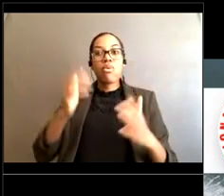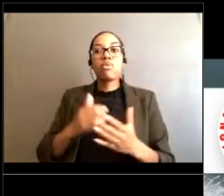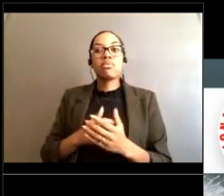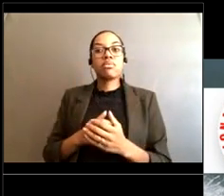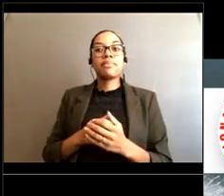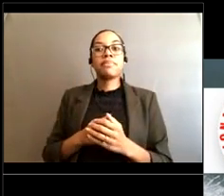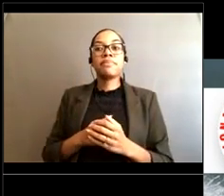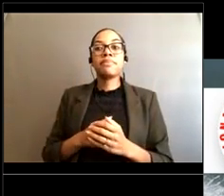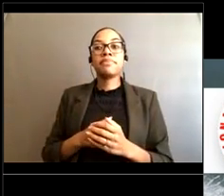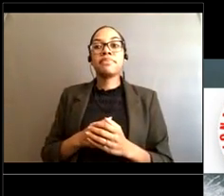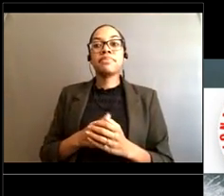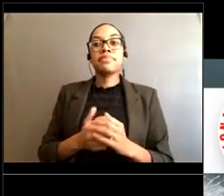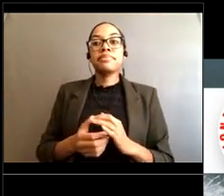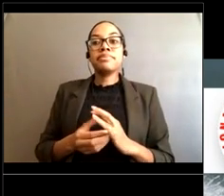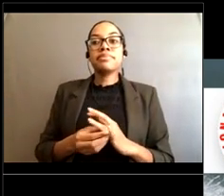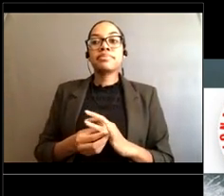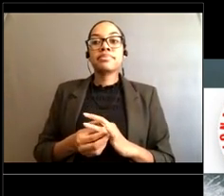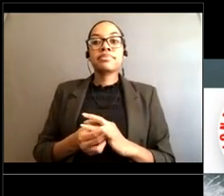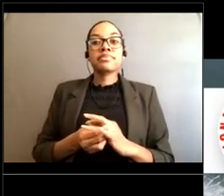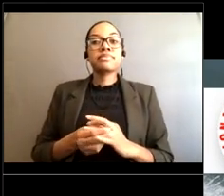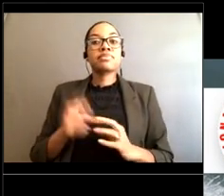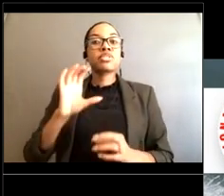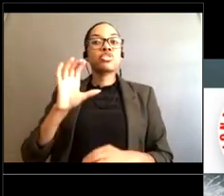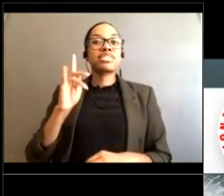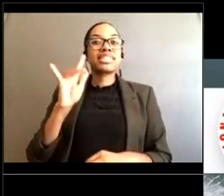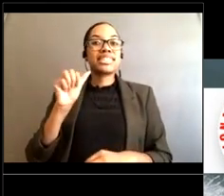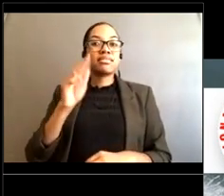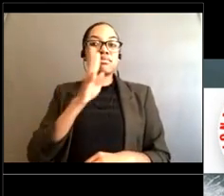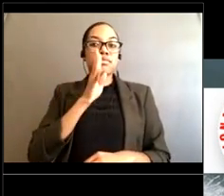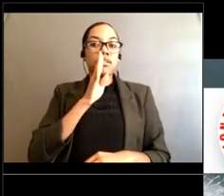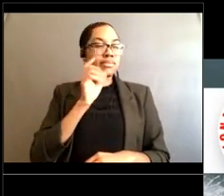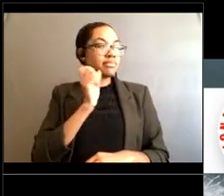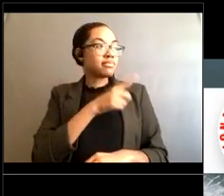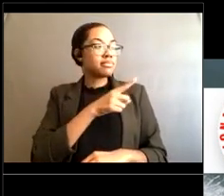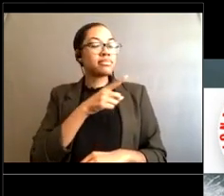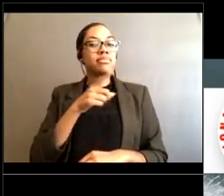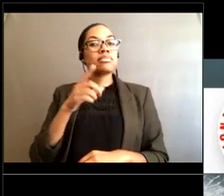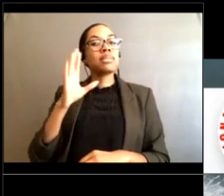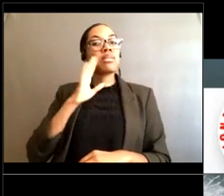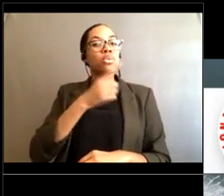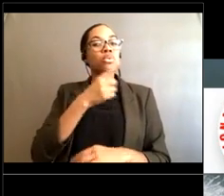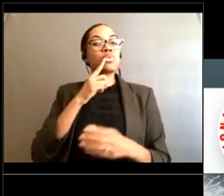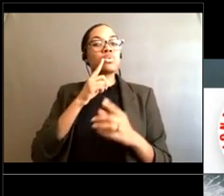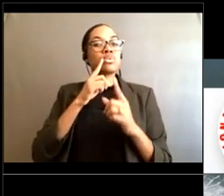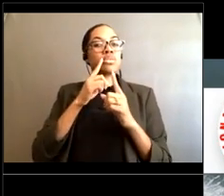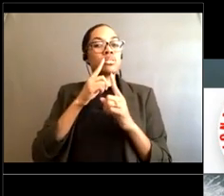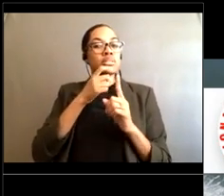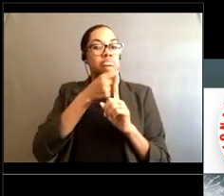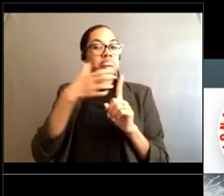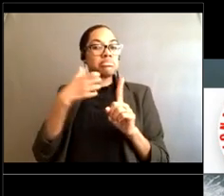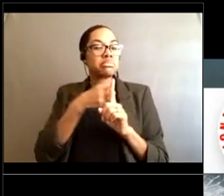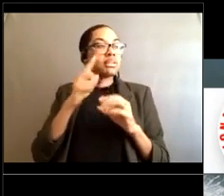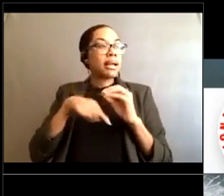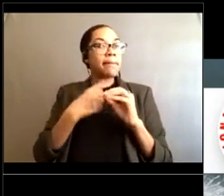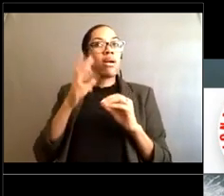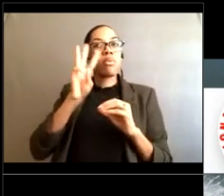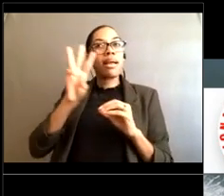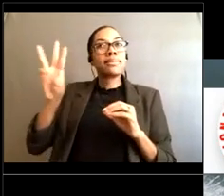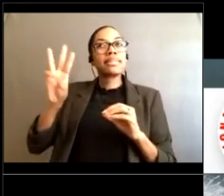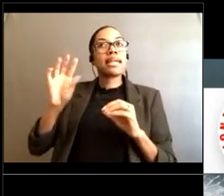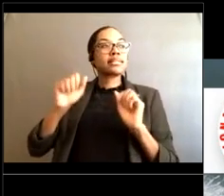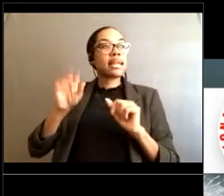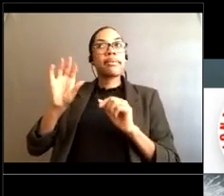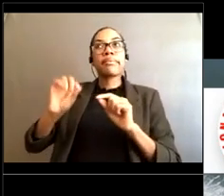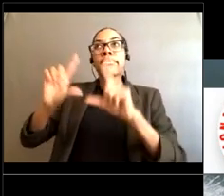heard you all mention this but as far as you know the surf conditions I know you talked about where to go online to find that forecast But if you